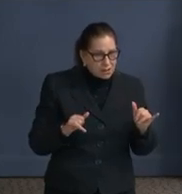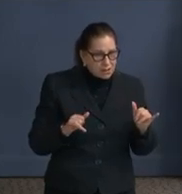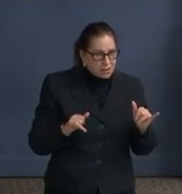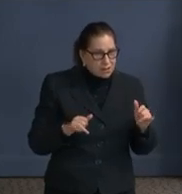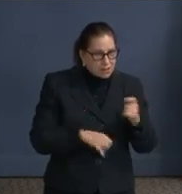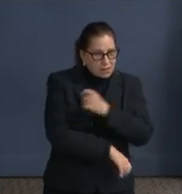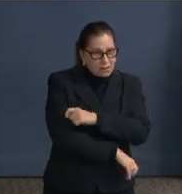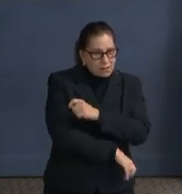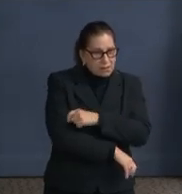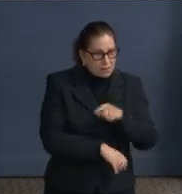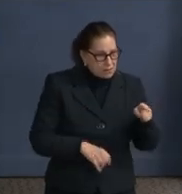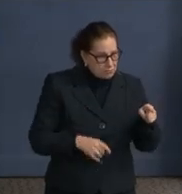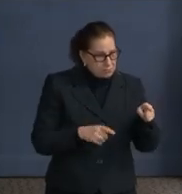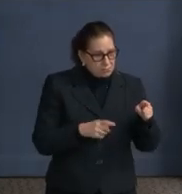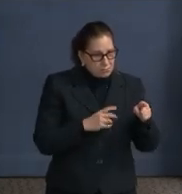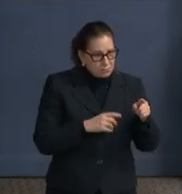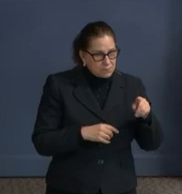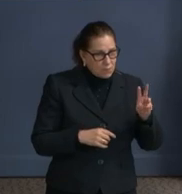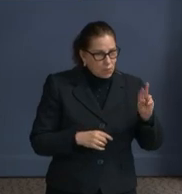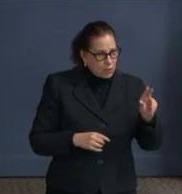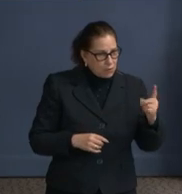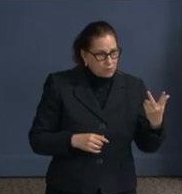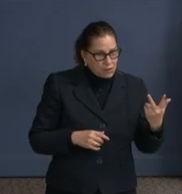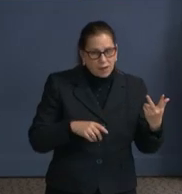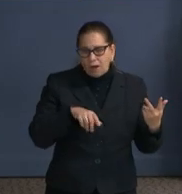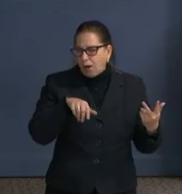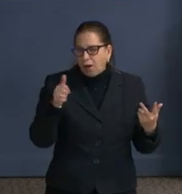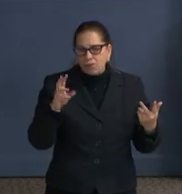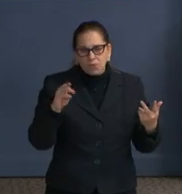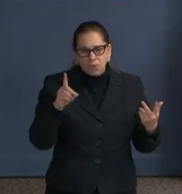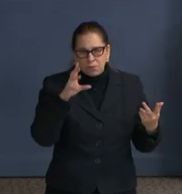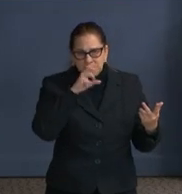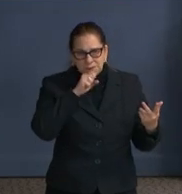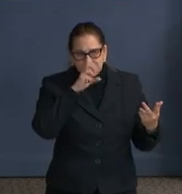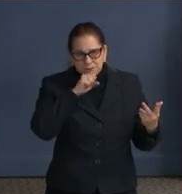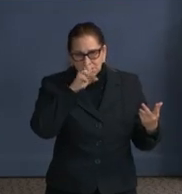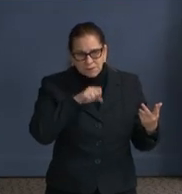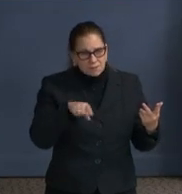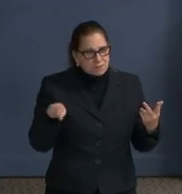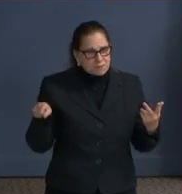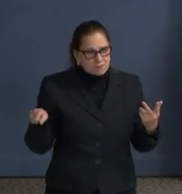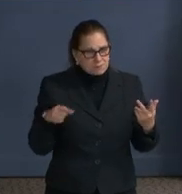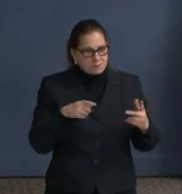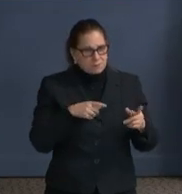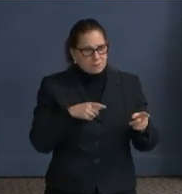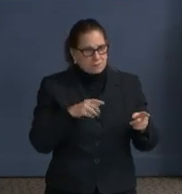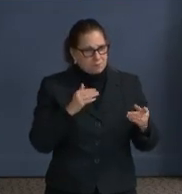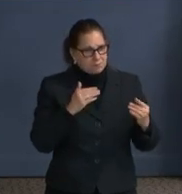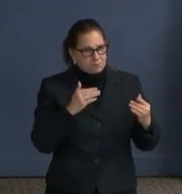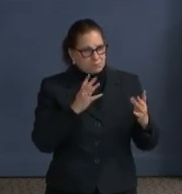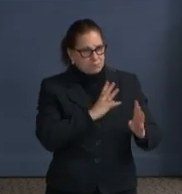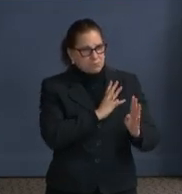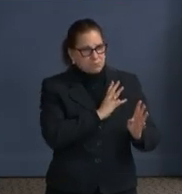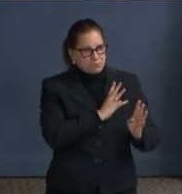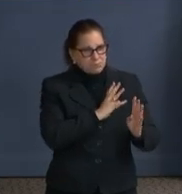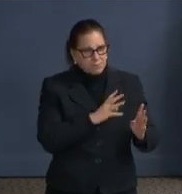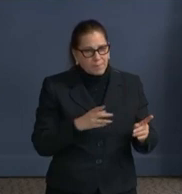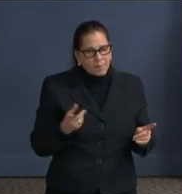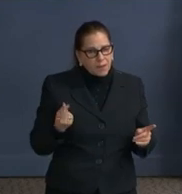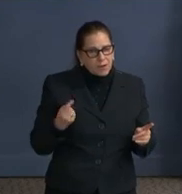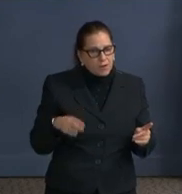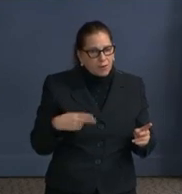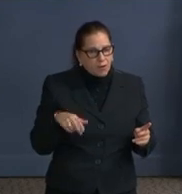question. know you said yesterday on the conference call with the council that D.C. Health is against the concept of a wait list.